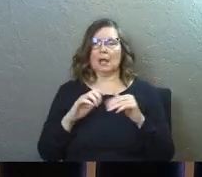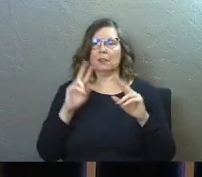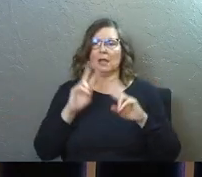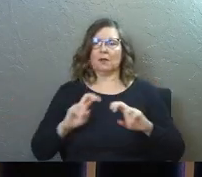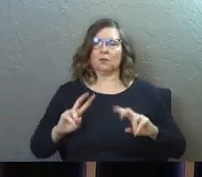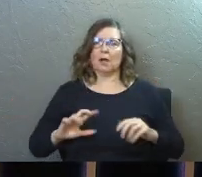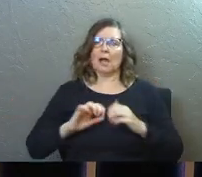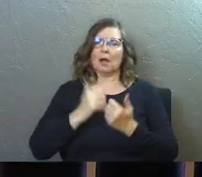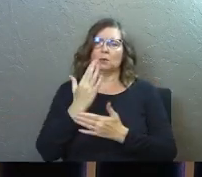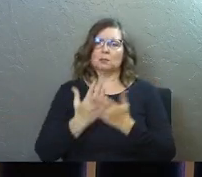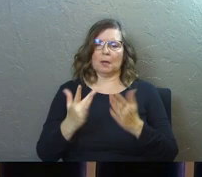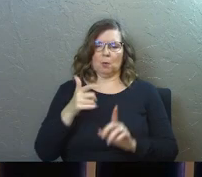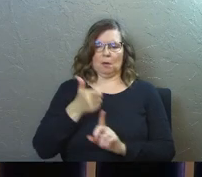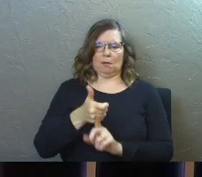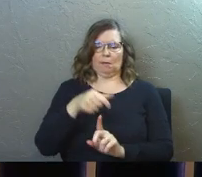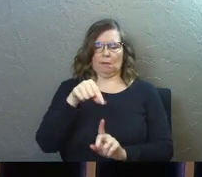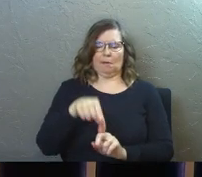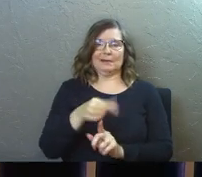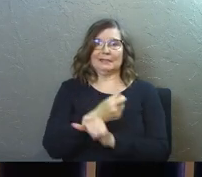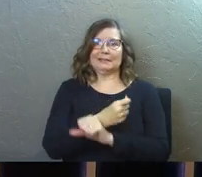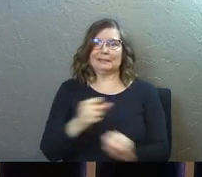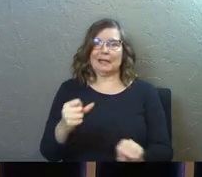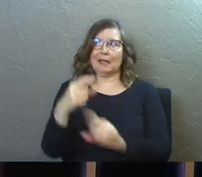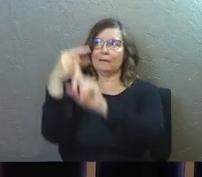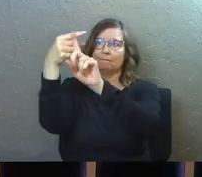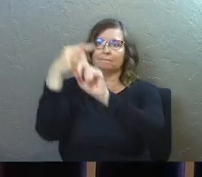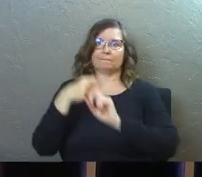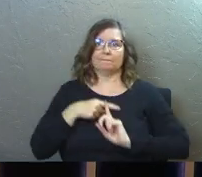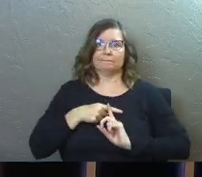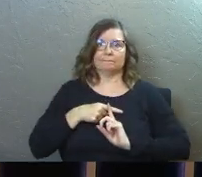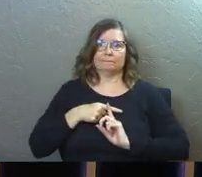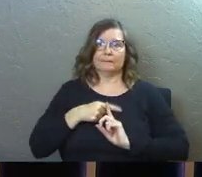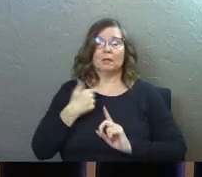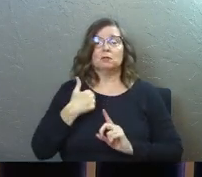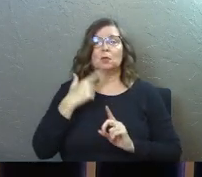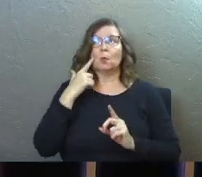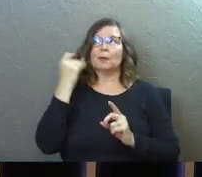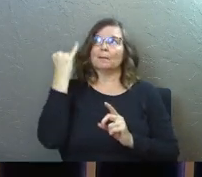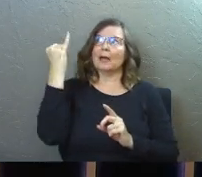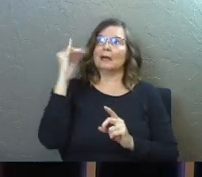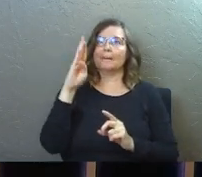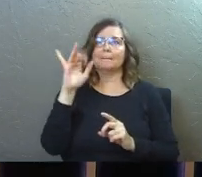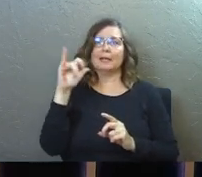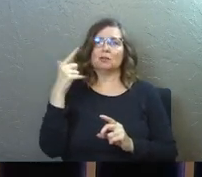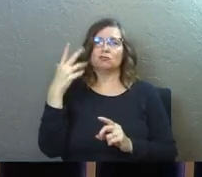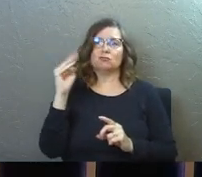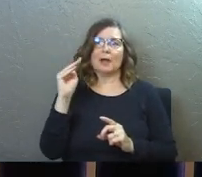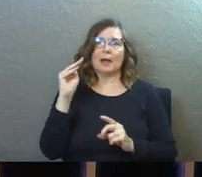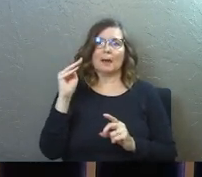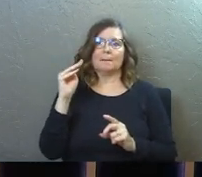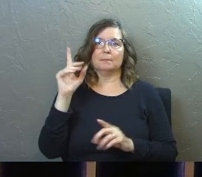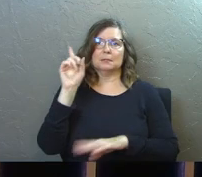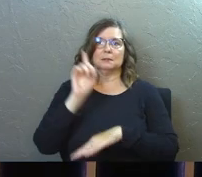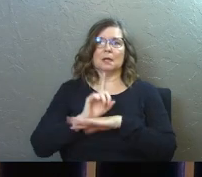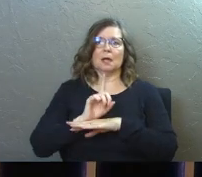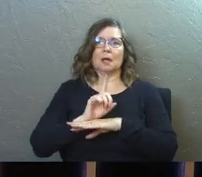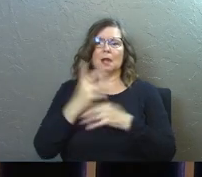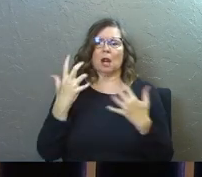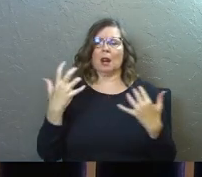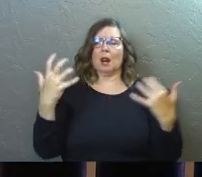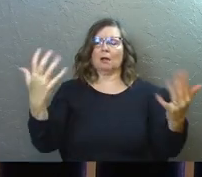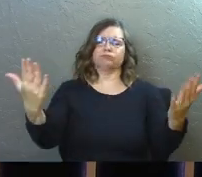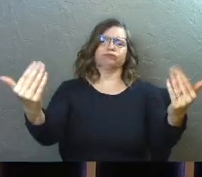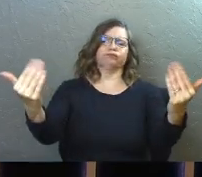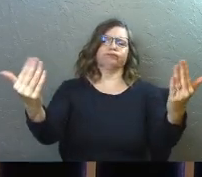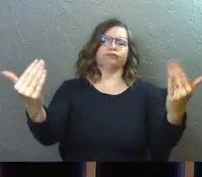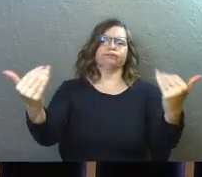saved. Sometimes we really simplify it, right? We imagine Billy Graham in front of one of his crusades and just saying, come forward,